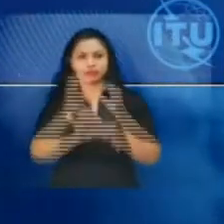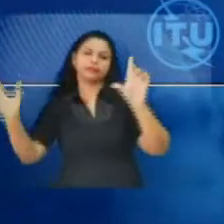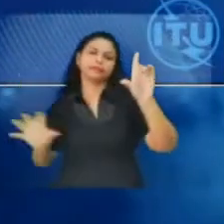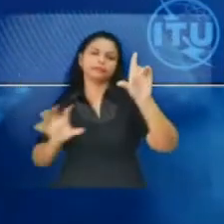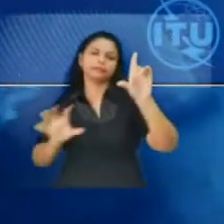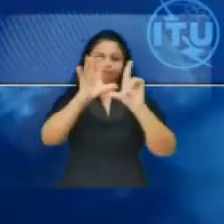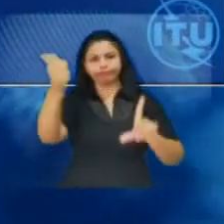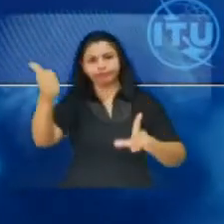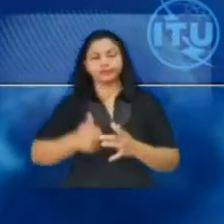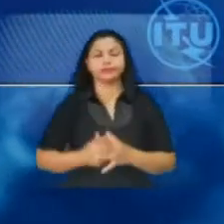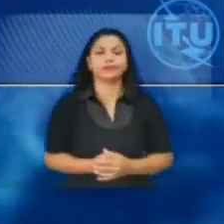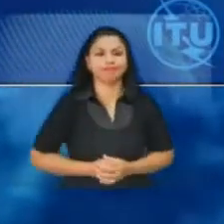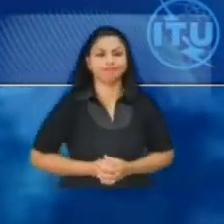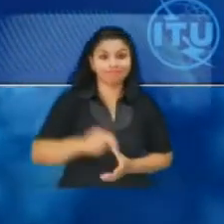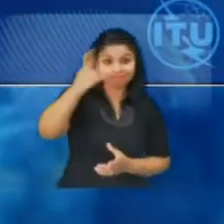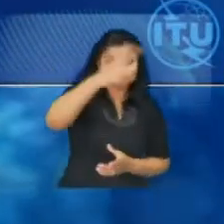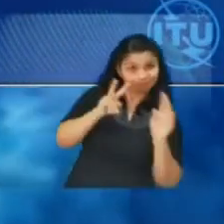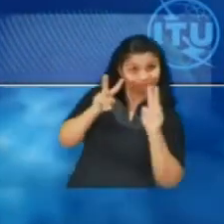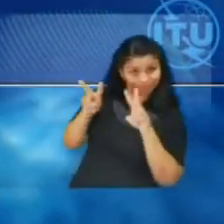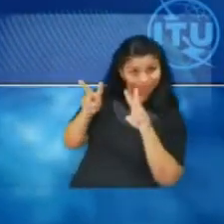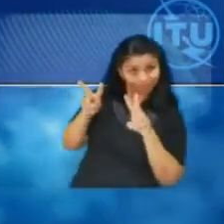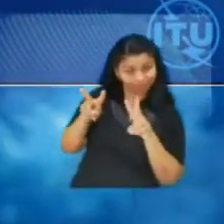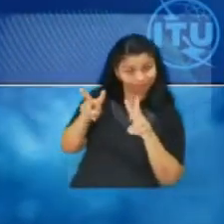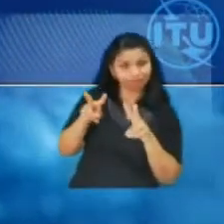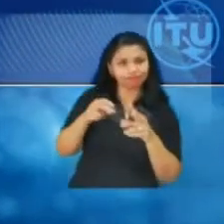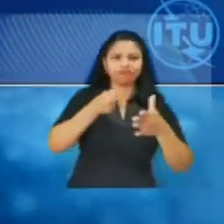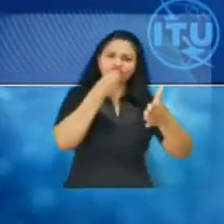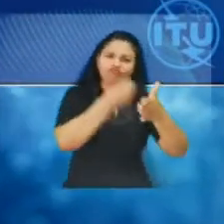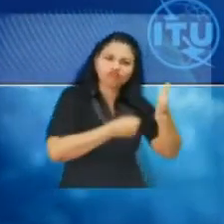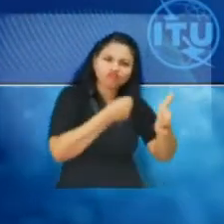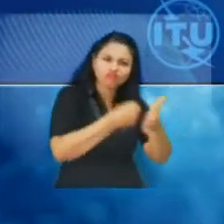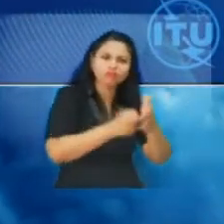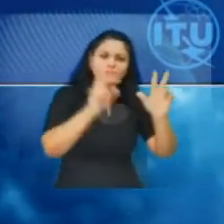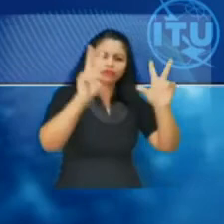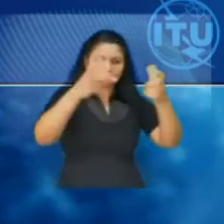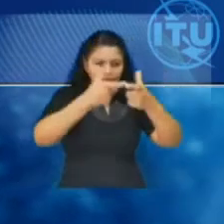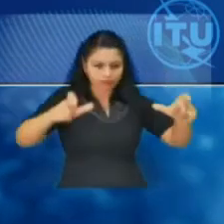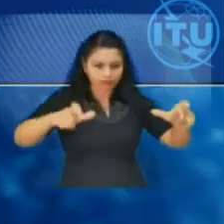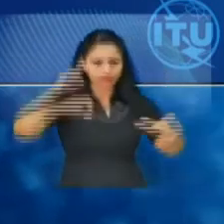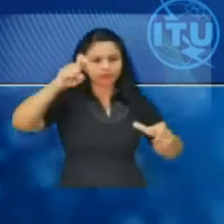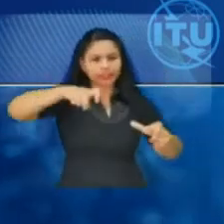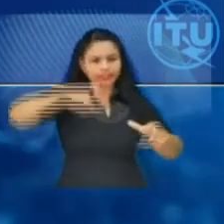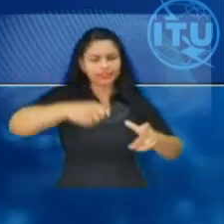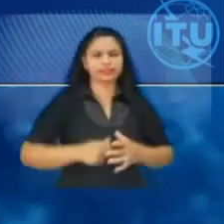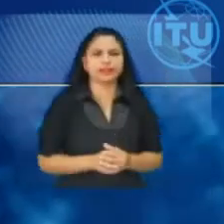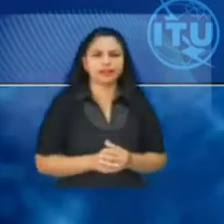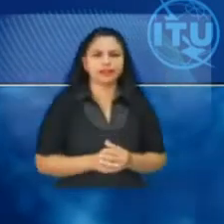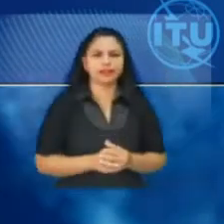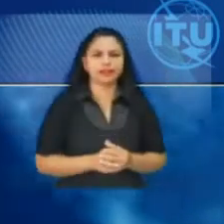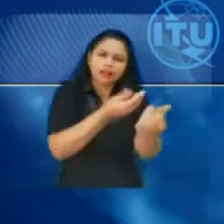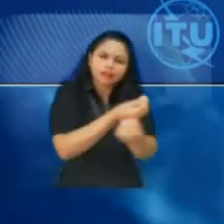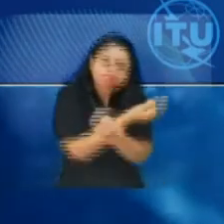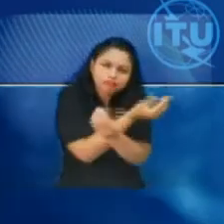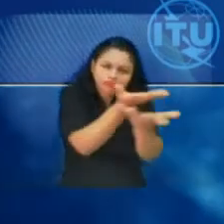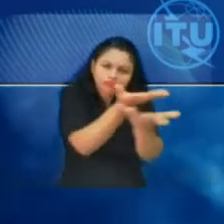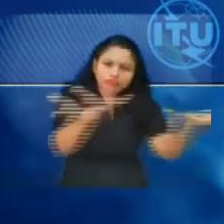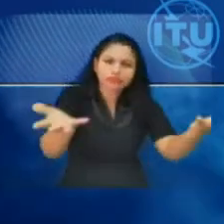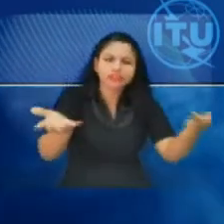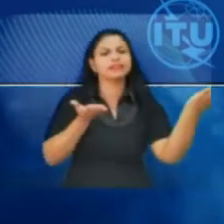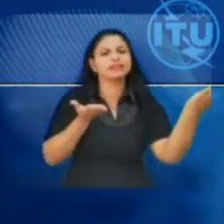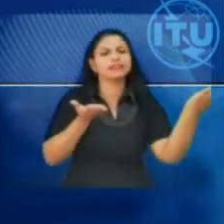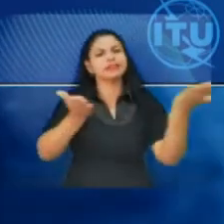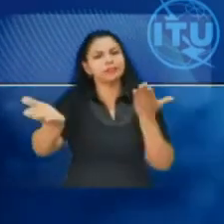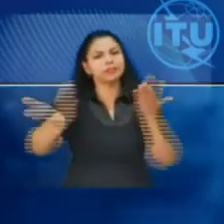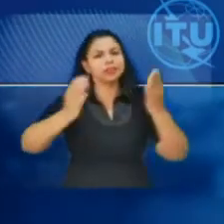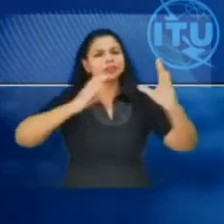As you can see, an adequate management of resources of the spectrum is the means to actually guarantee the